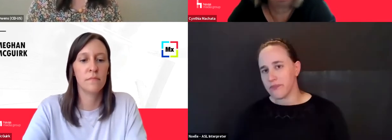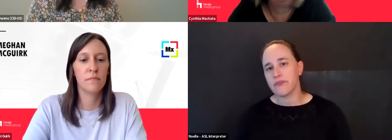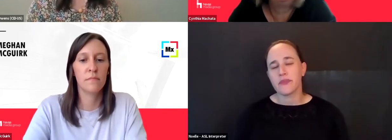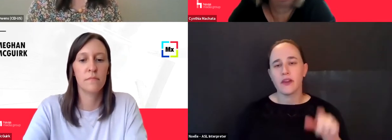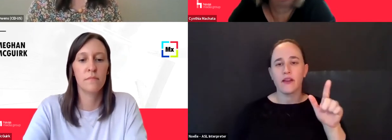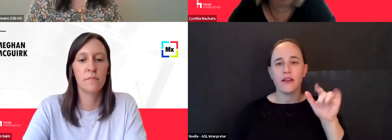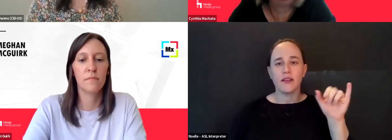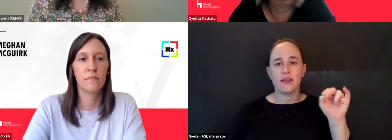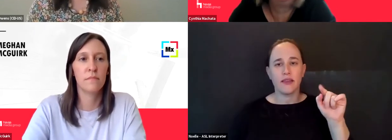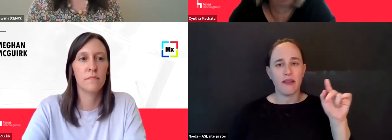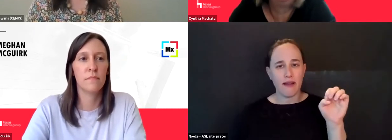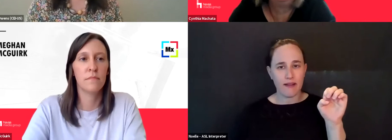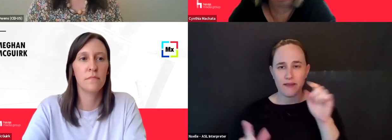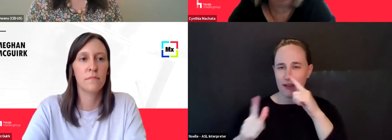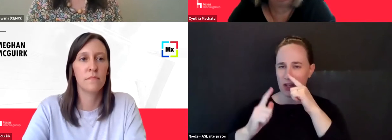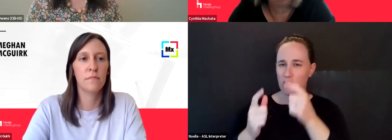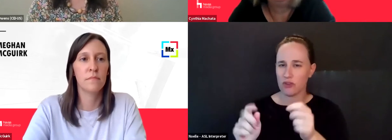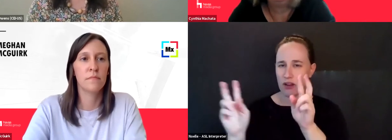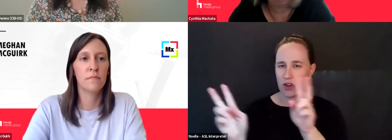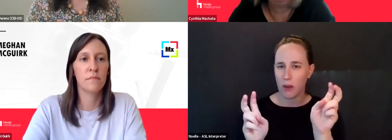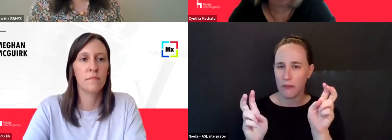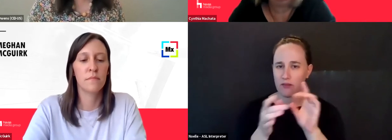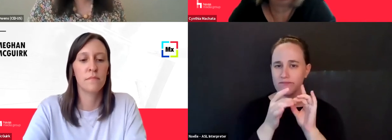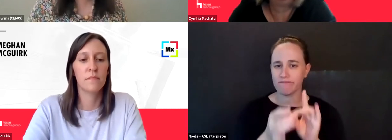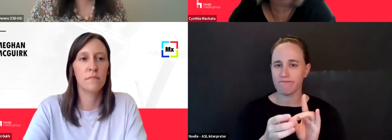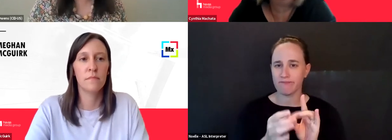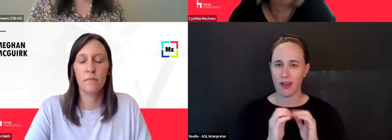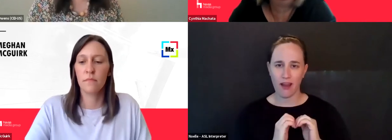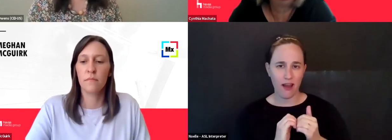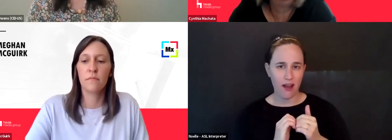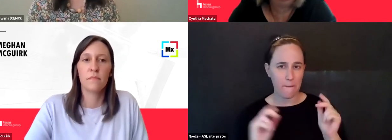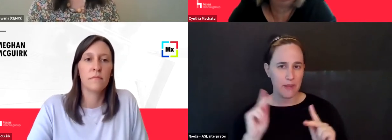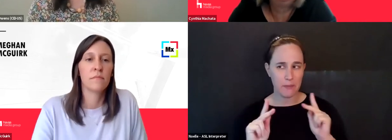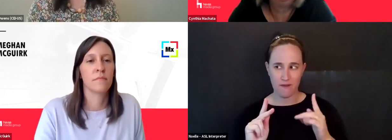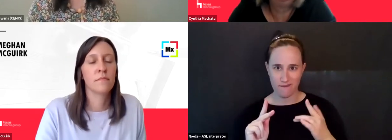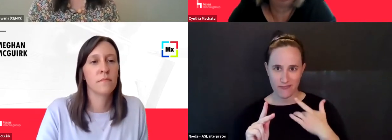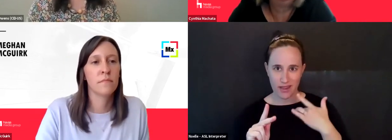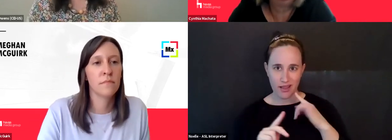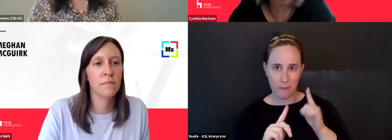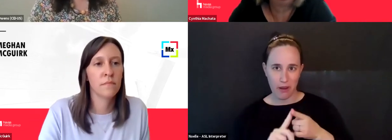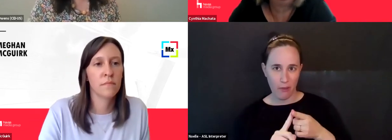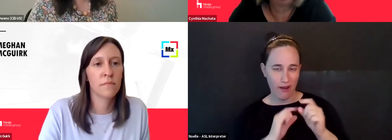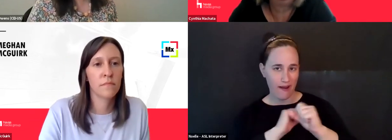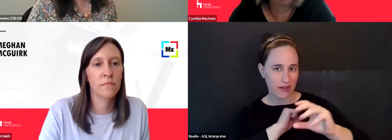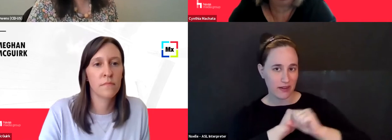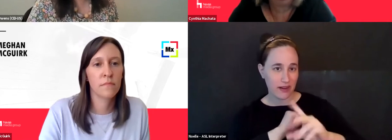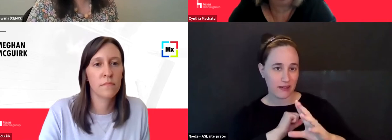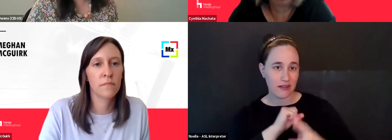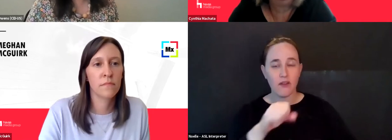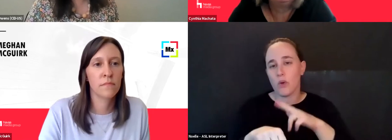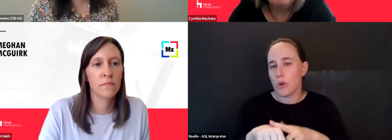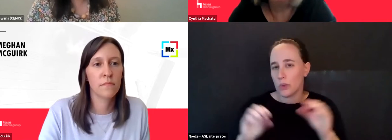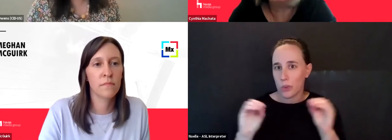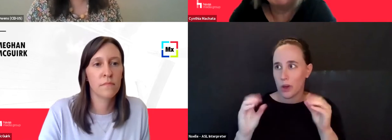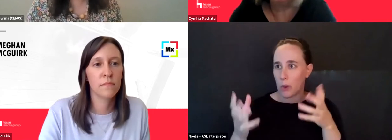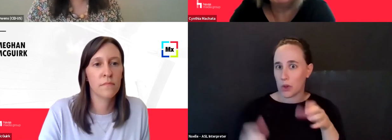um, uh, topic about how people feel about advertising, because I think arguably nobody wants to pay for the